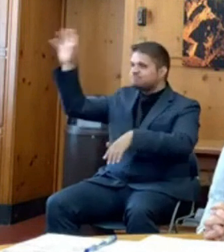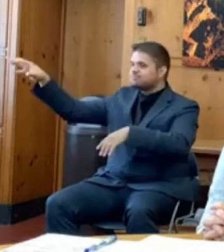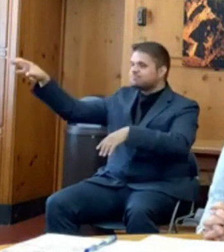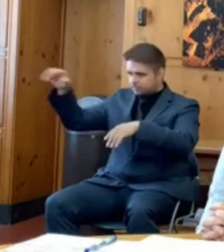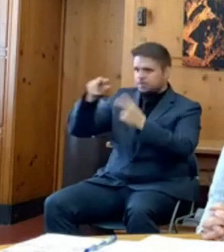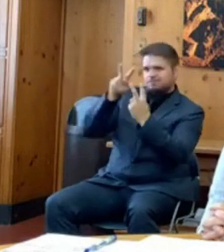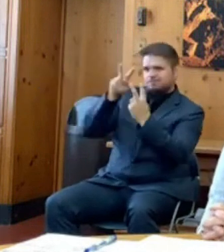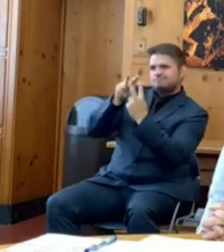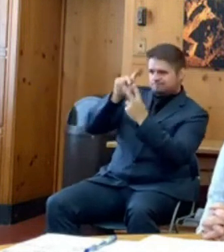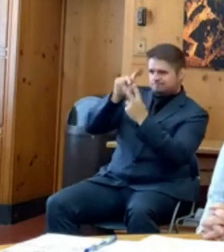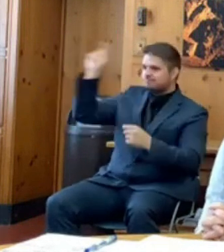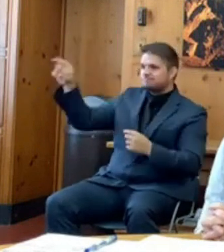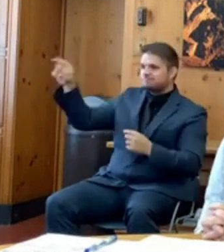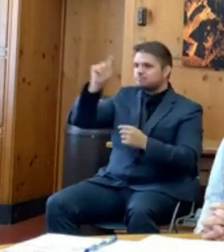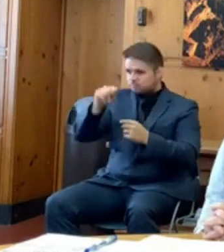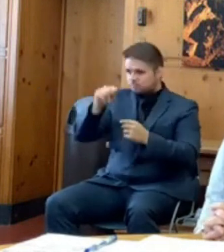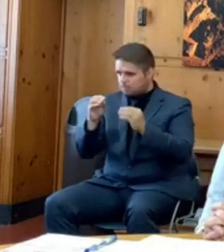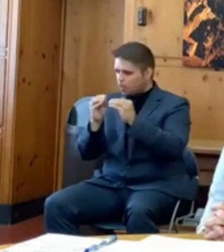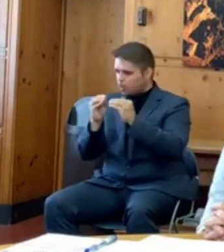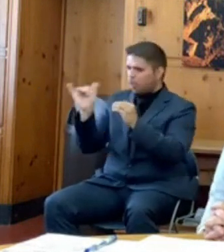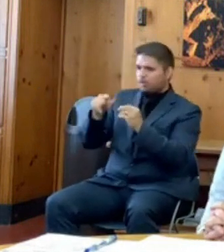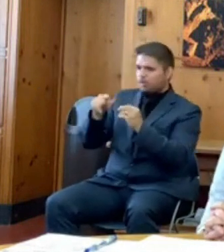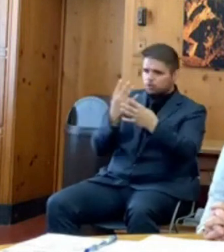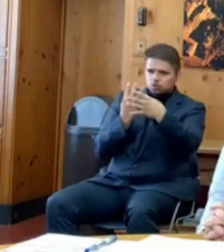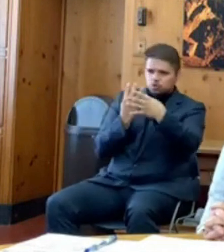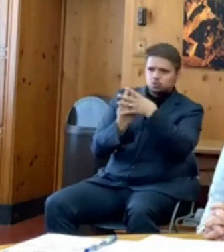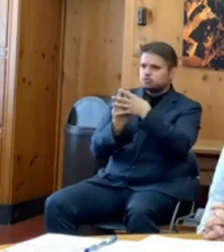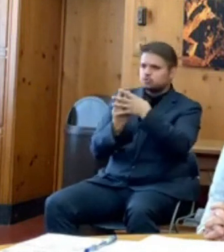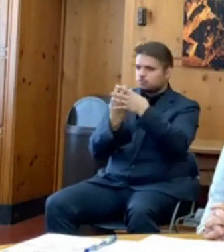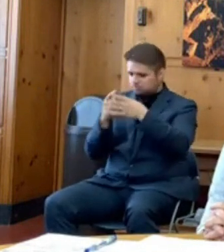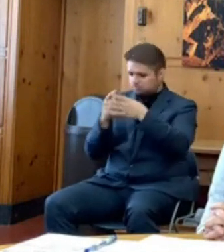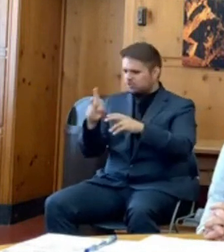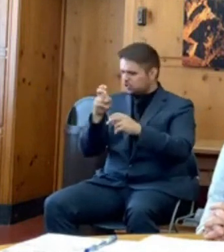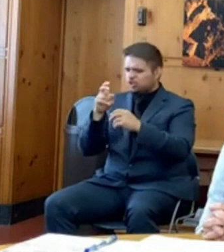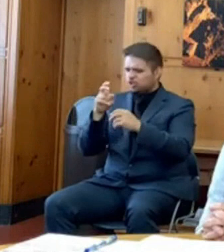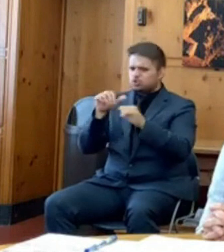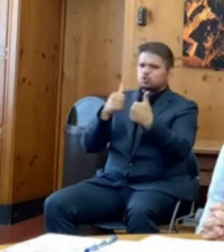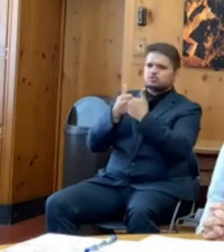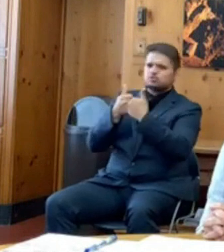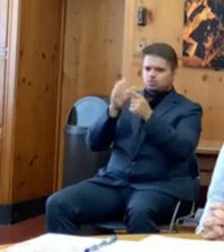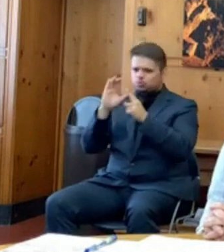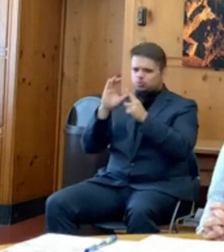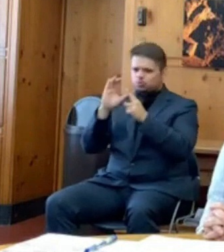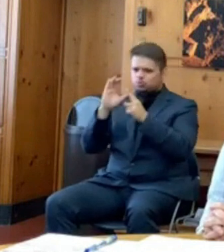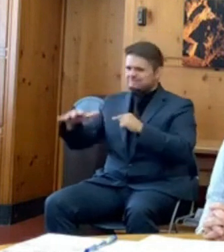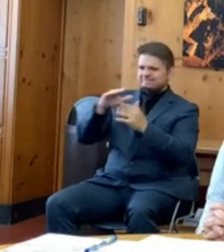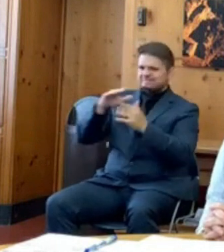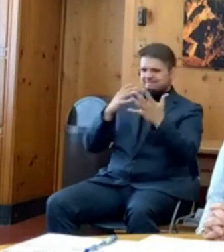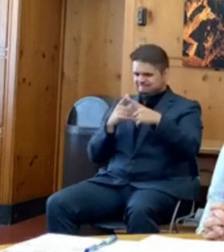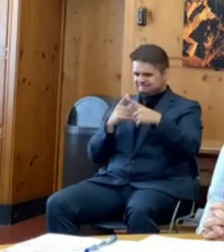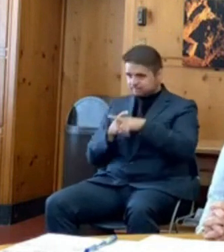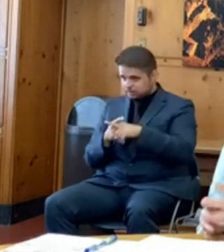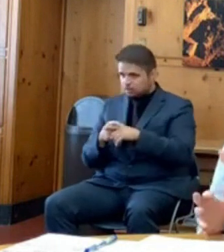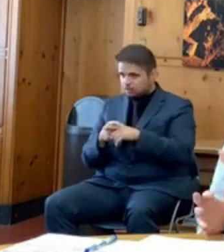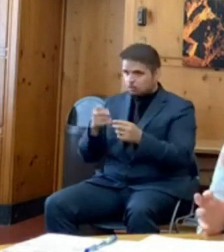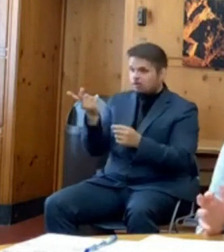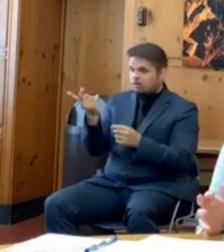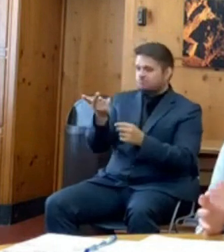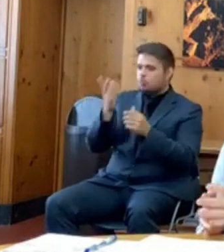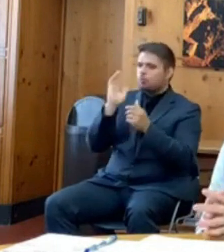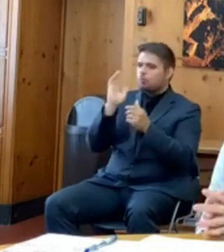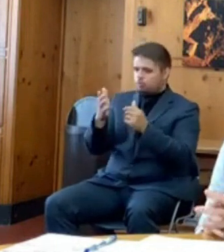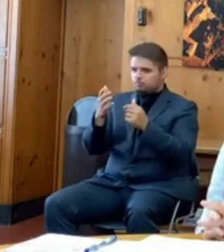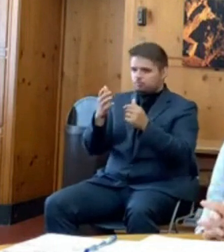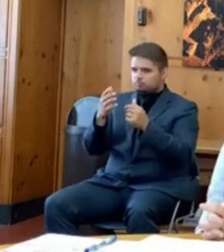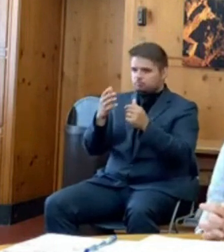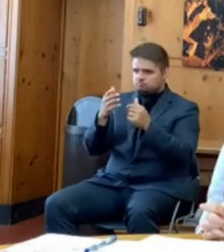conditions and that would enable us to shut down over time. We think it's